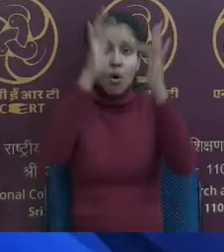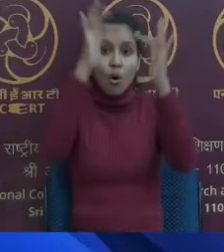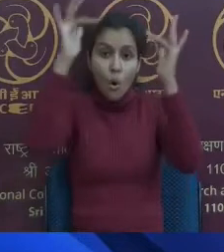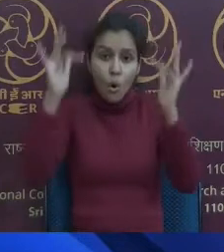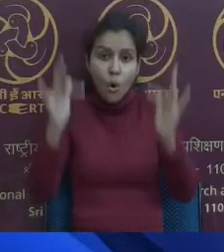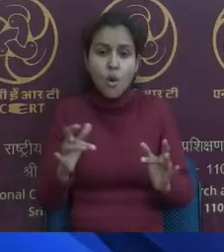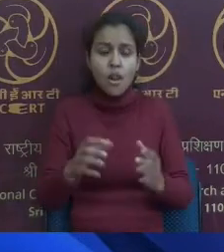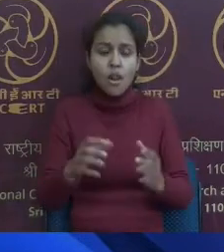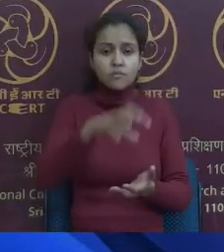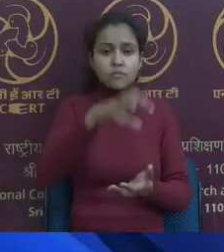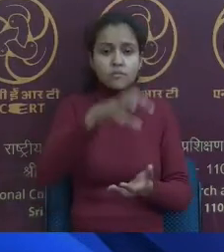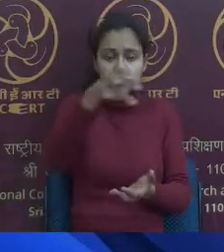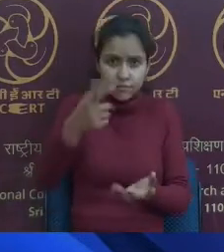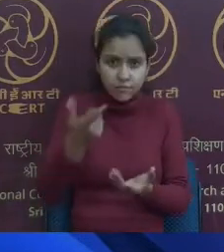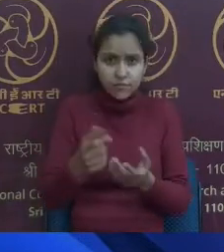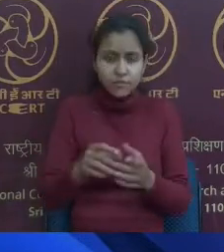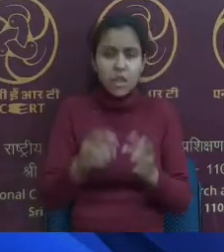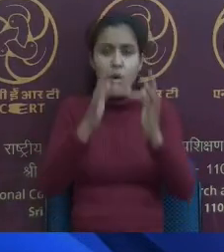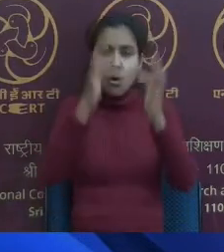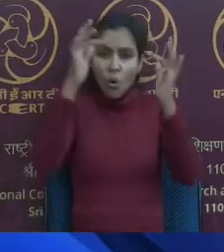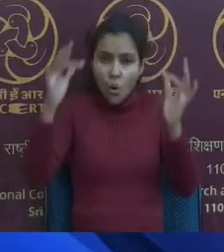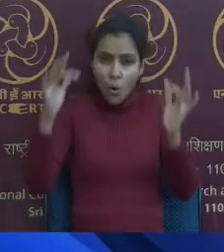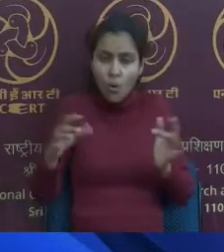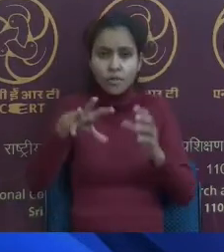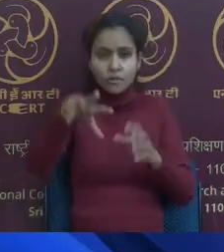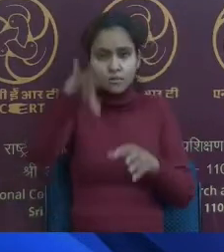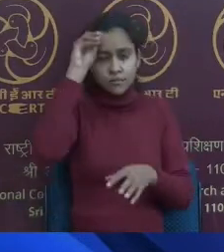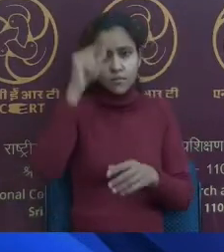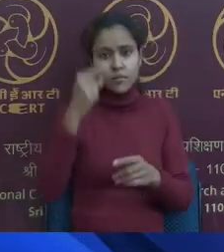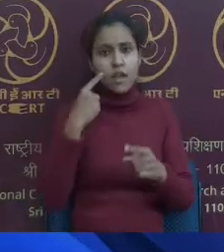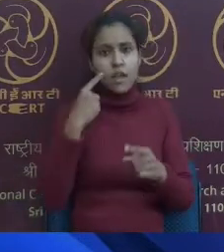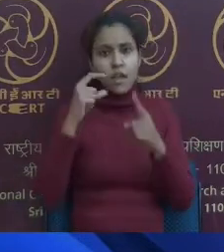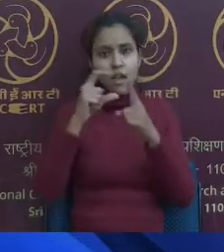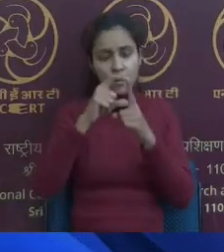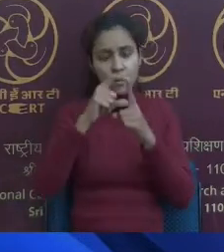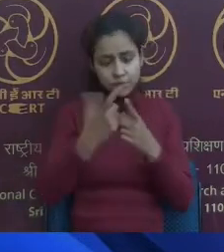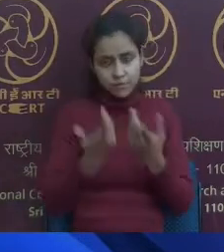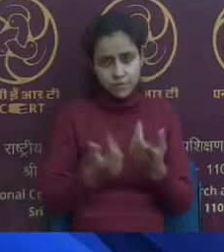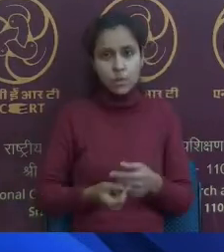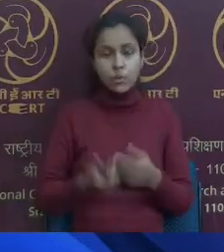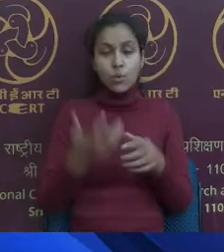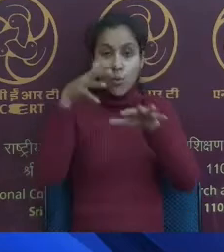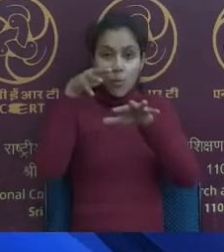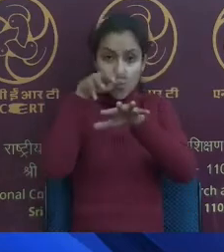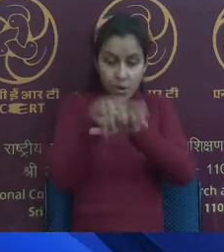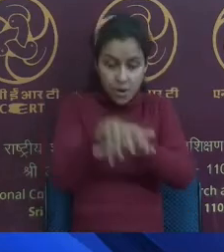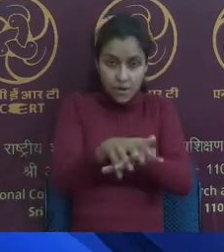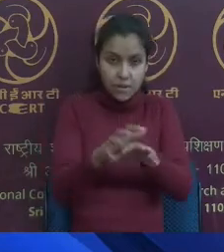provide support from identification to intervention for children with dyslexia.